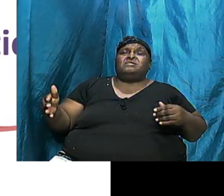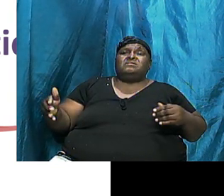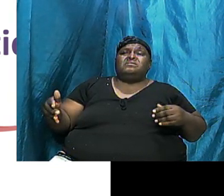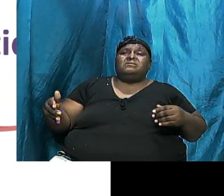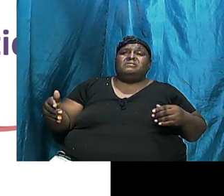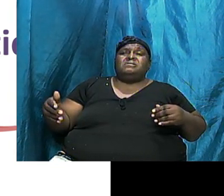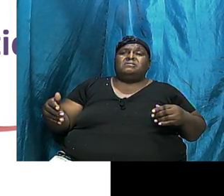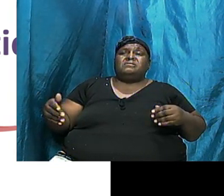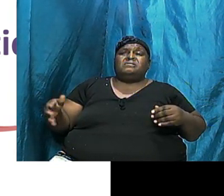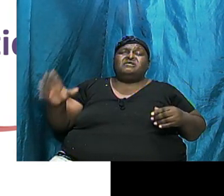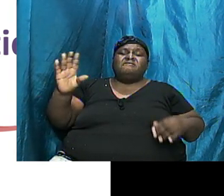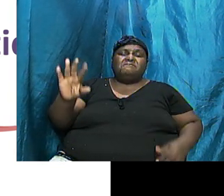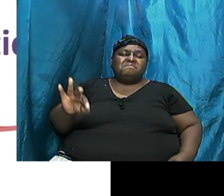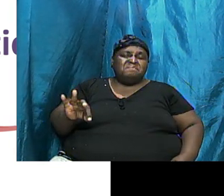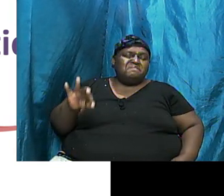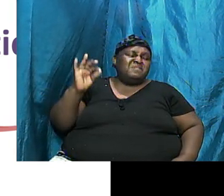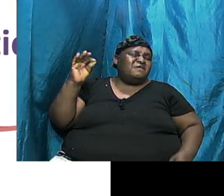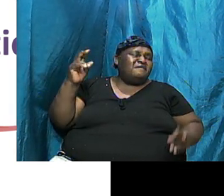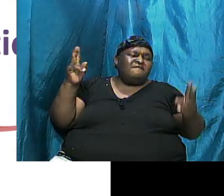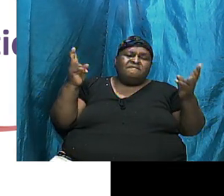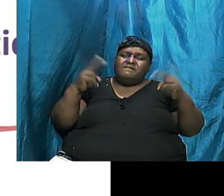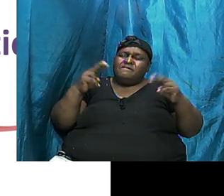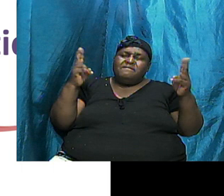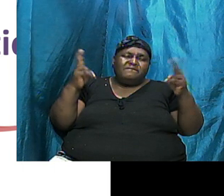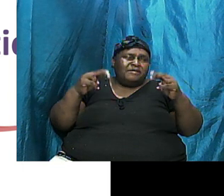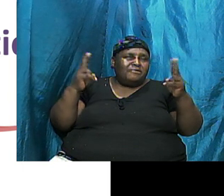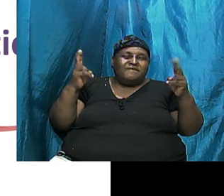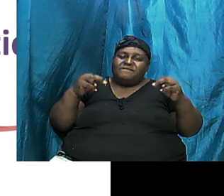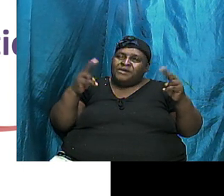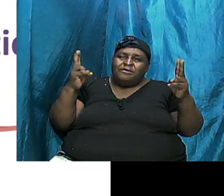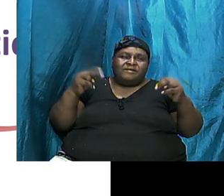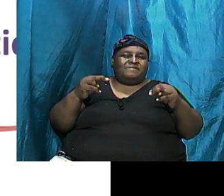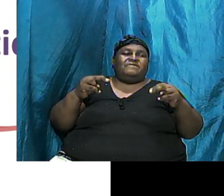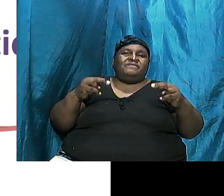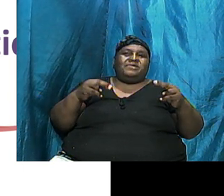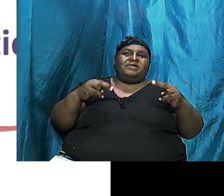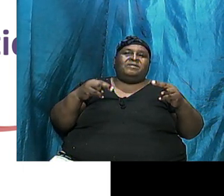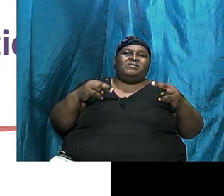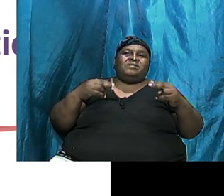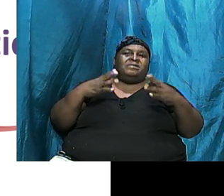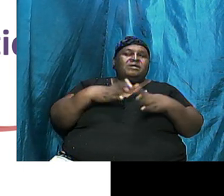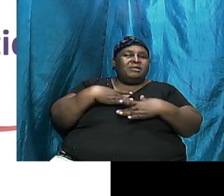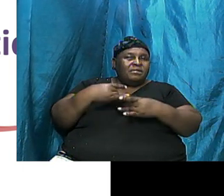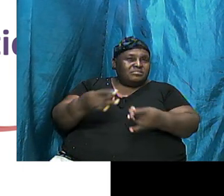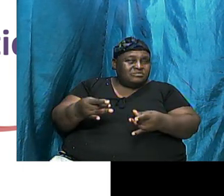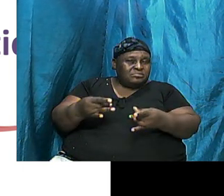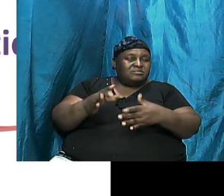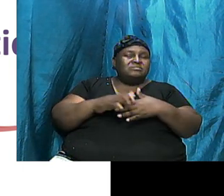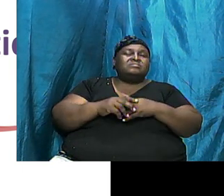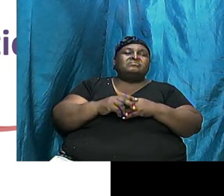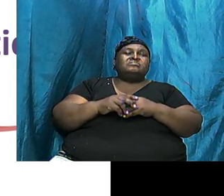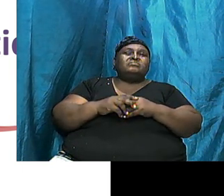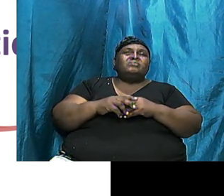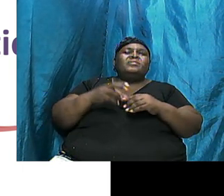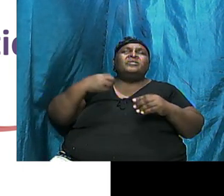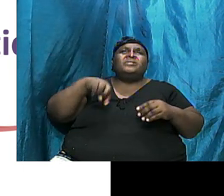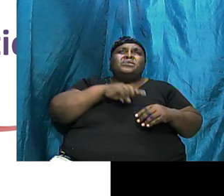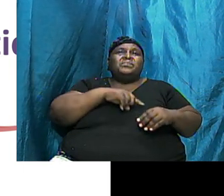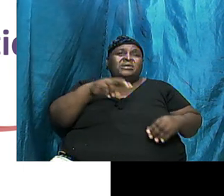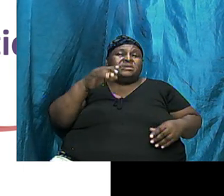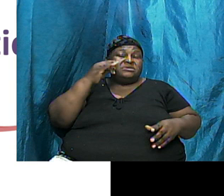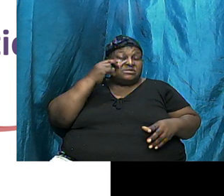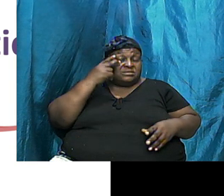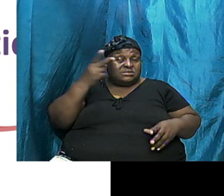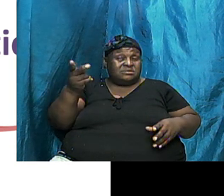That I Find Very Very Interesting And We See It